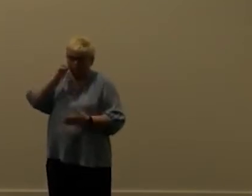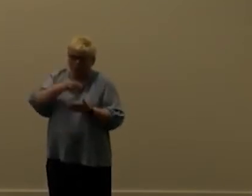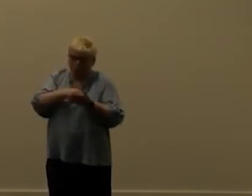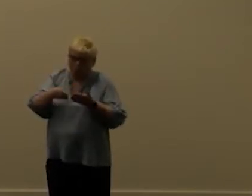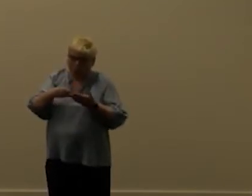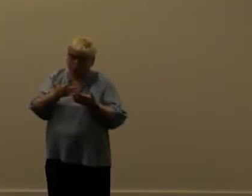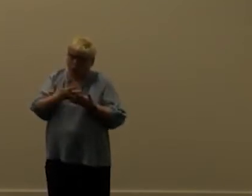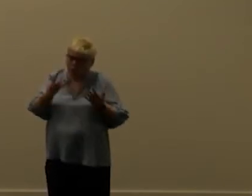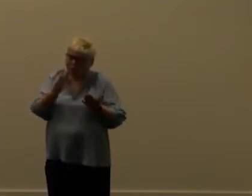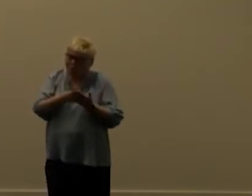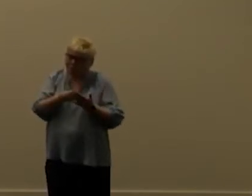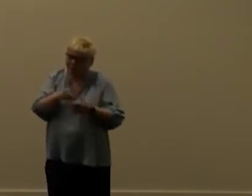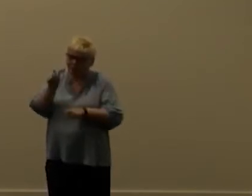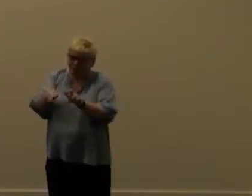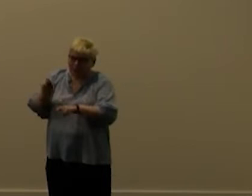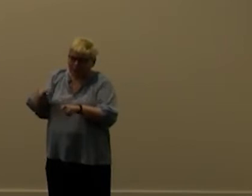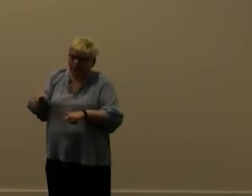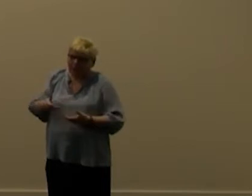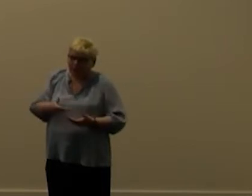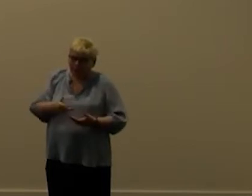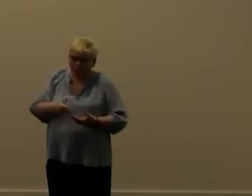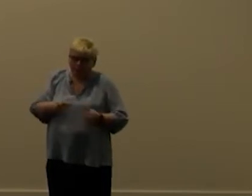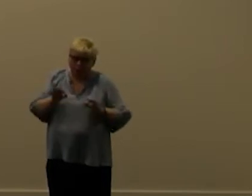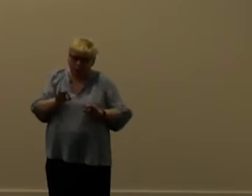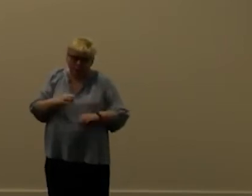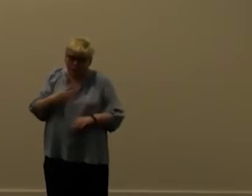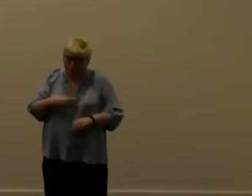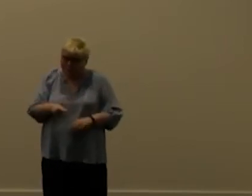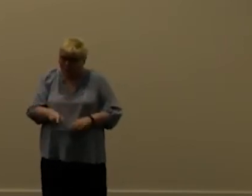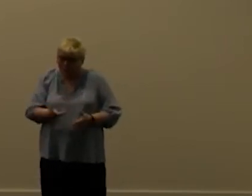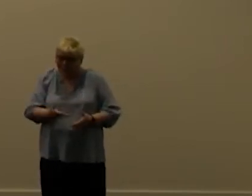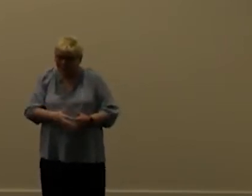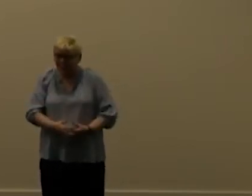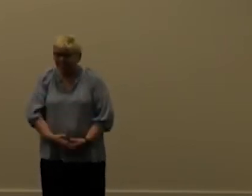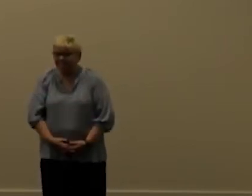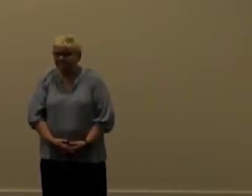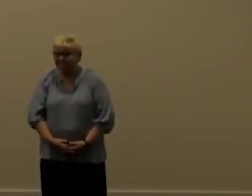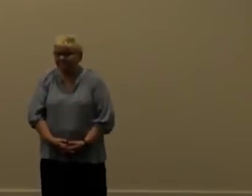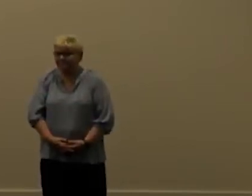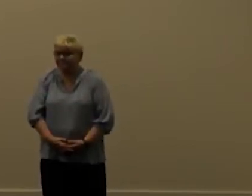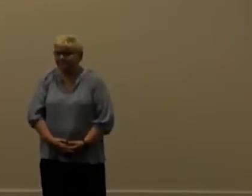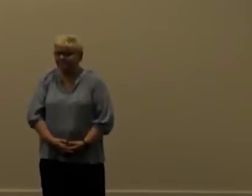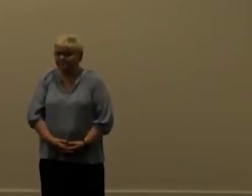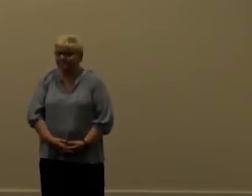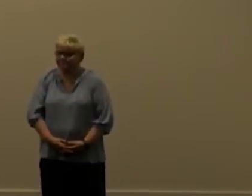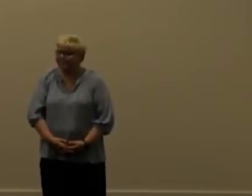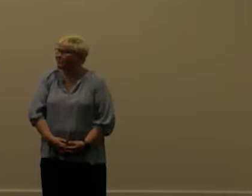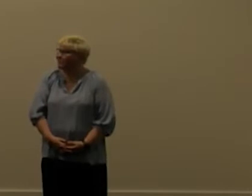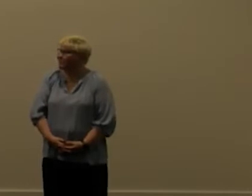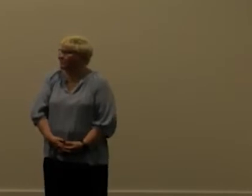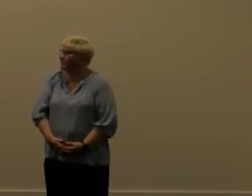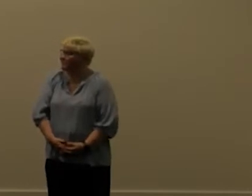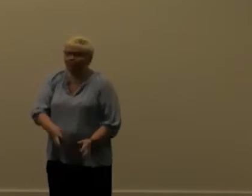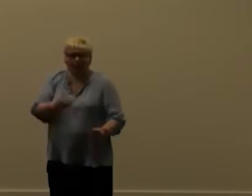of customers a lot of money and i don't i don't know when they're going to talk about it um and just in